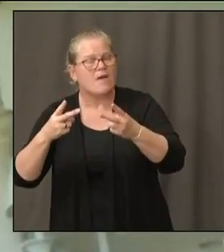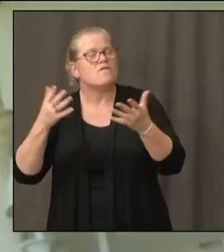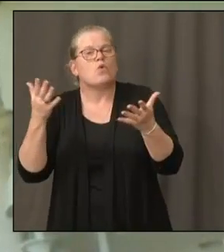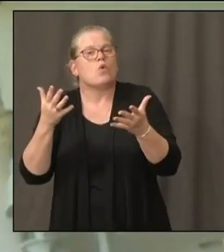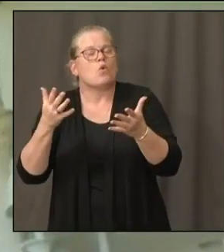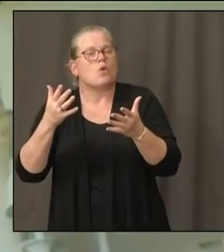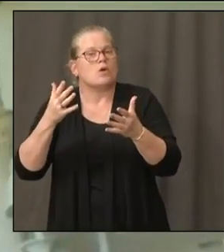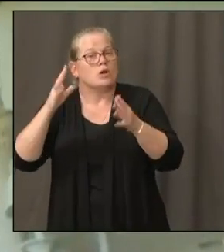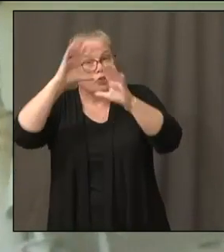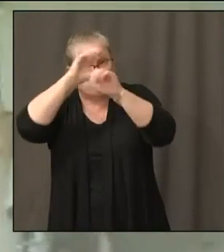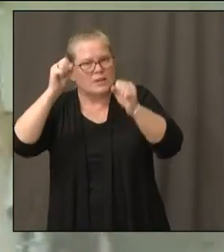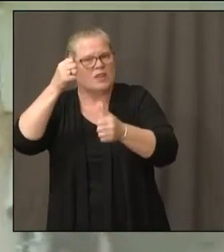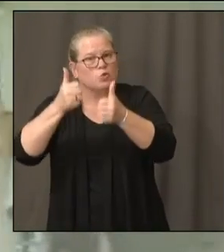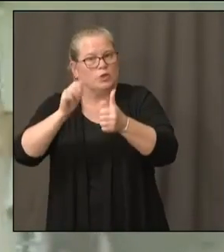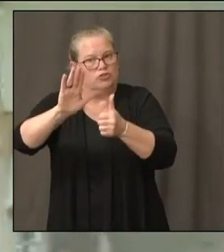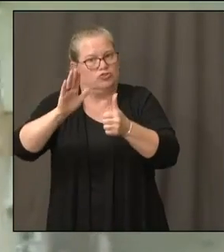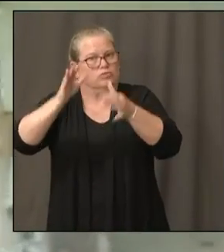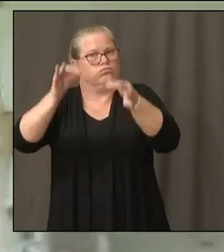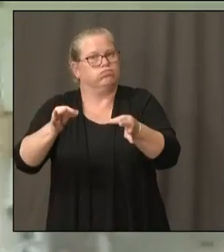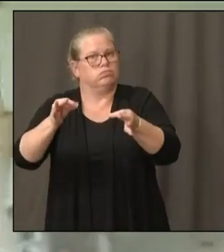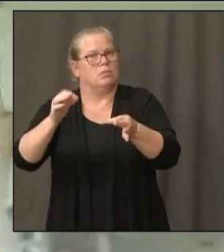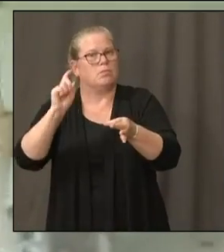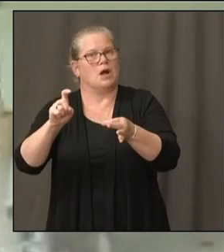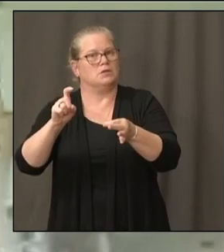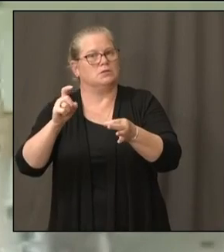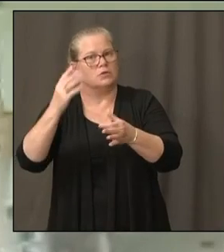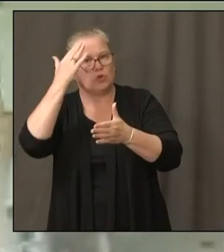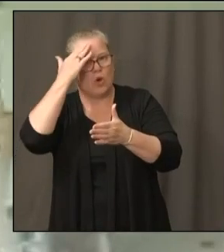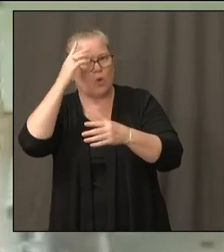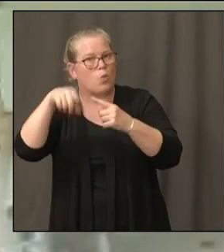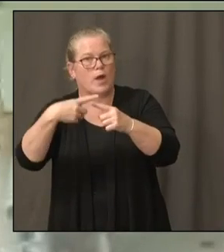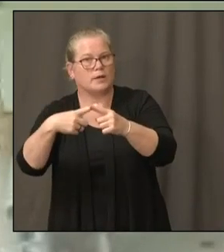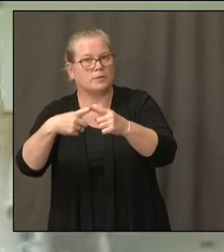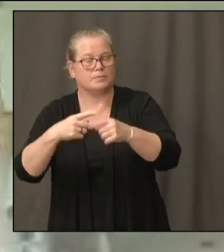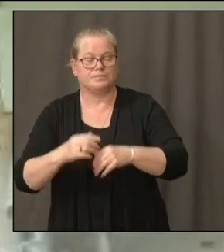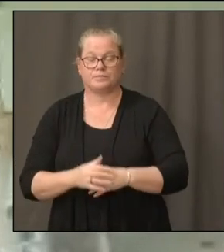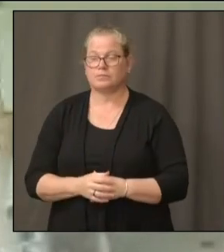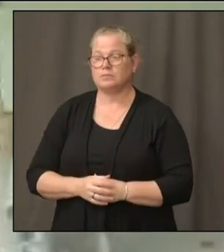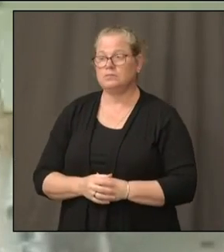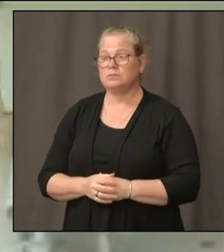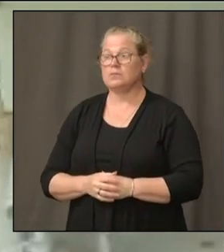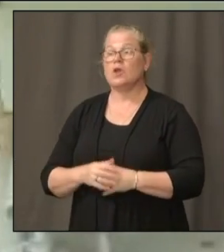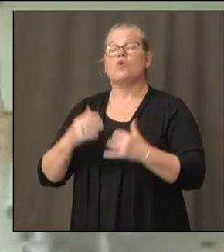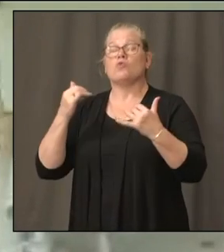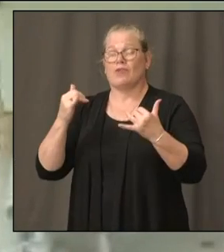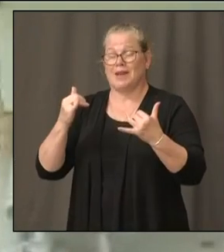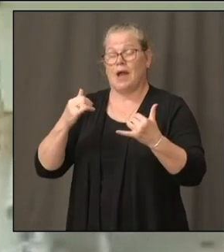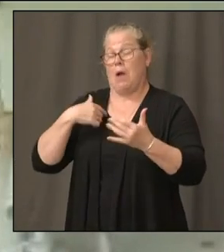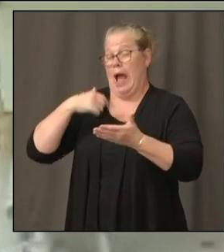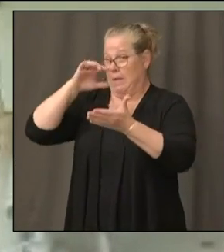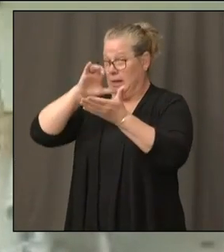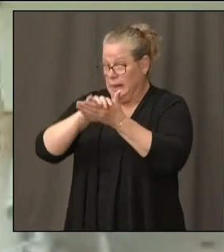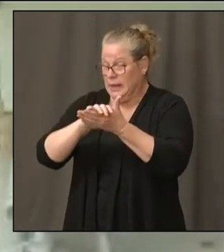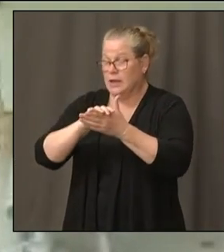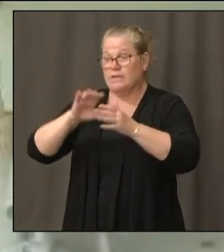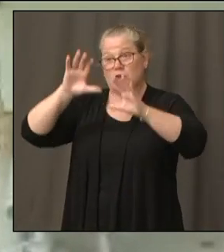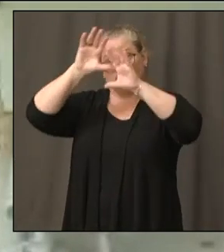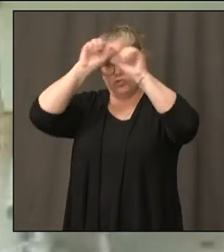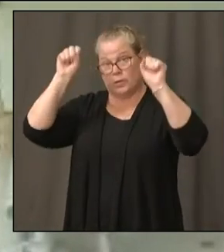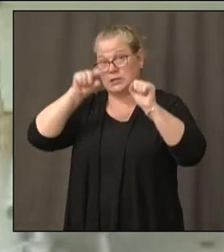they're planning for the three models, I believe the governor spoke about an early